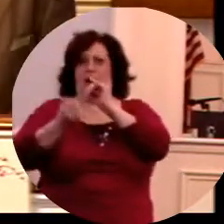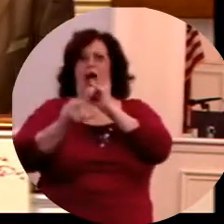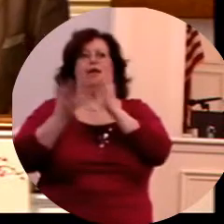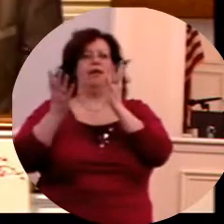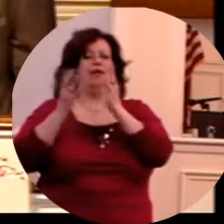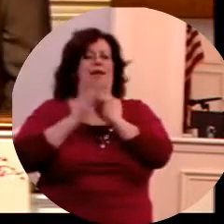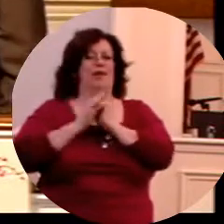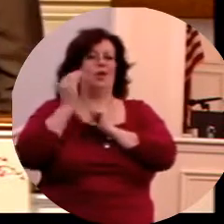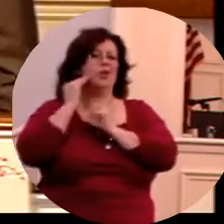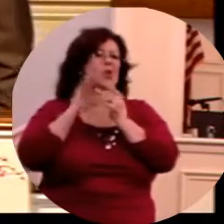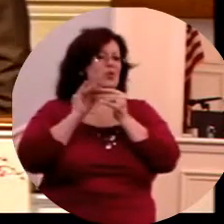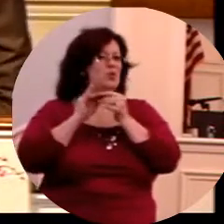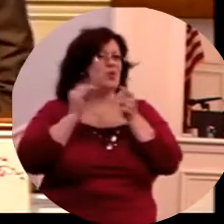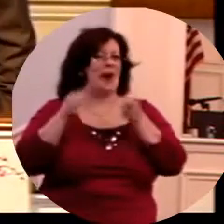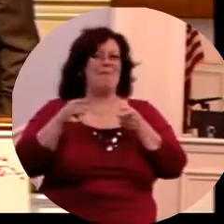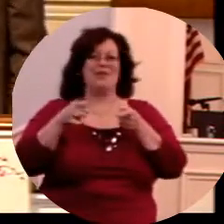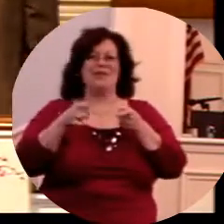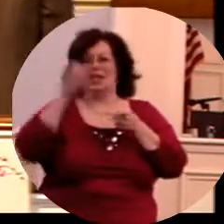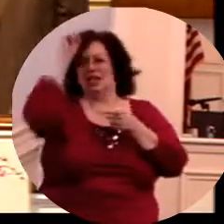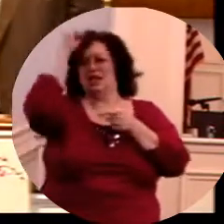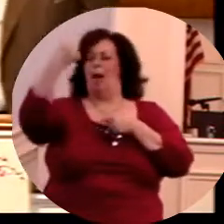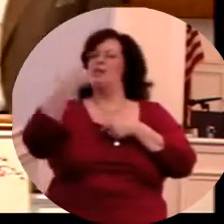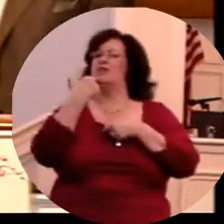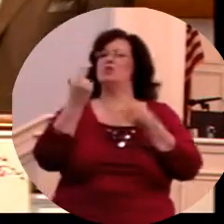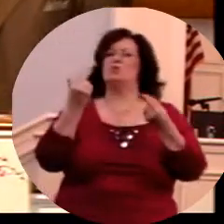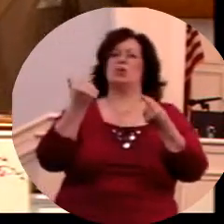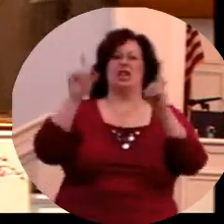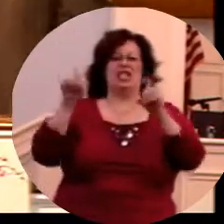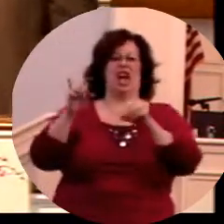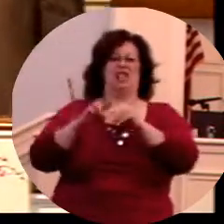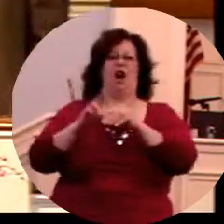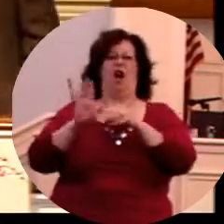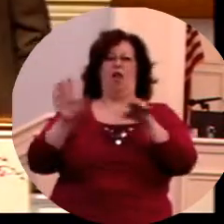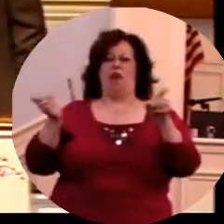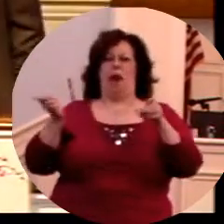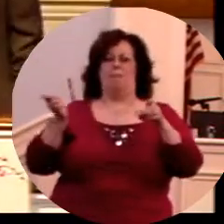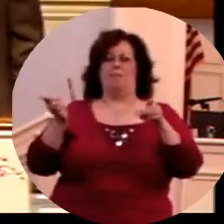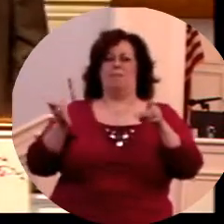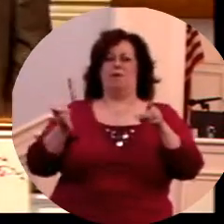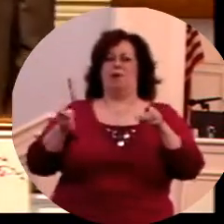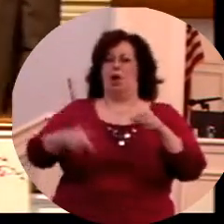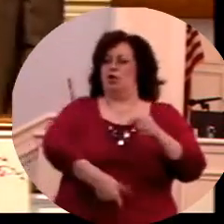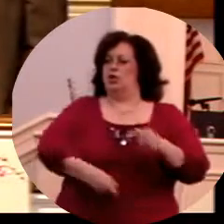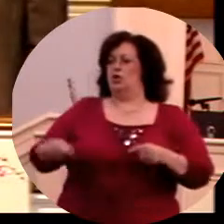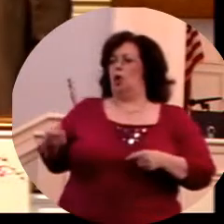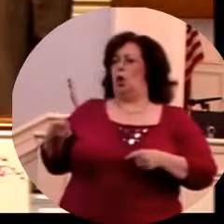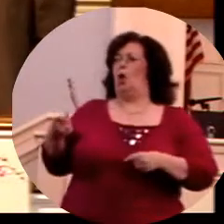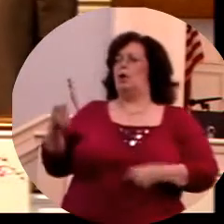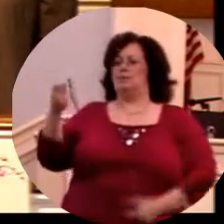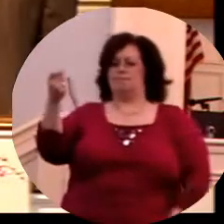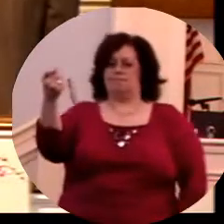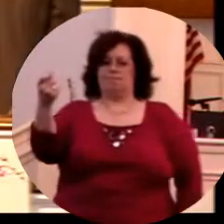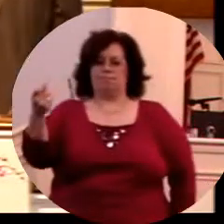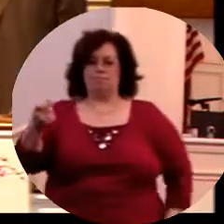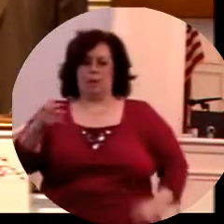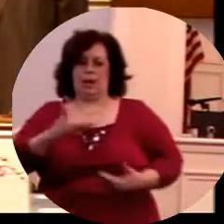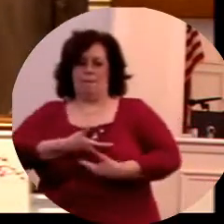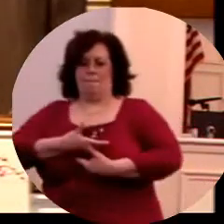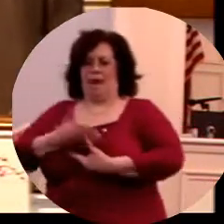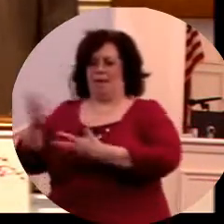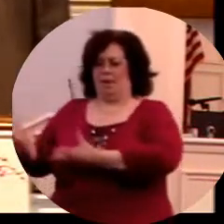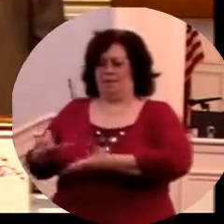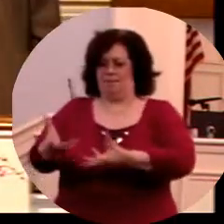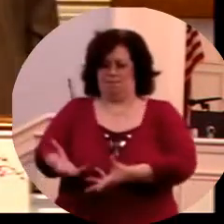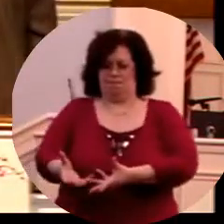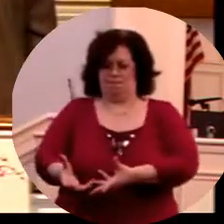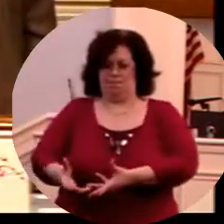And what he said, and we all know the story very well, what Solomon said to do is he said, bring me a sword, bring me the living baby,